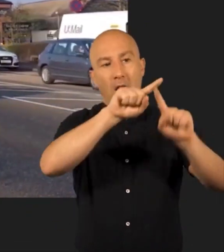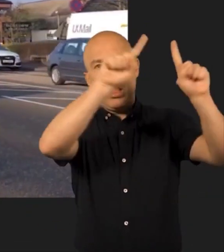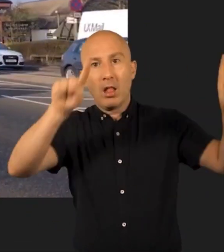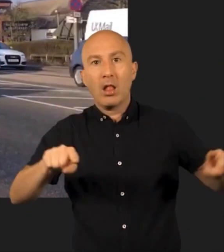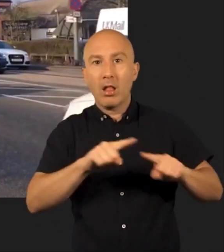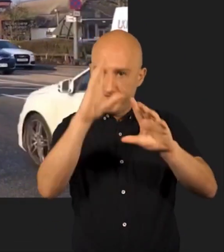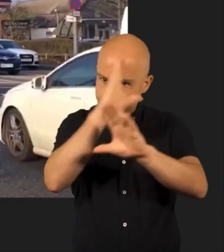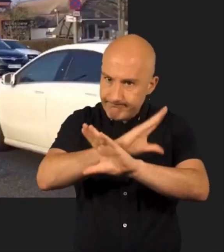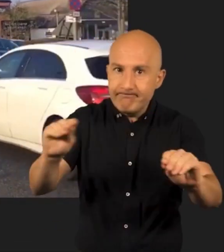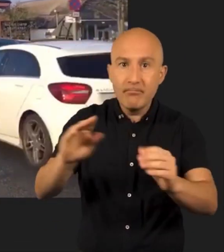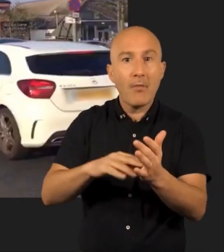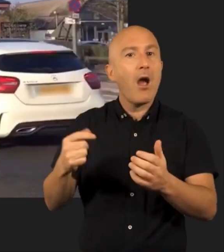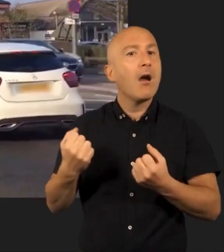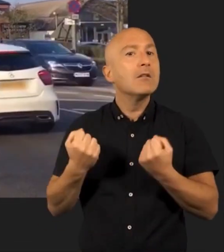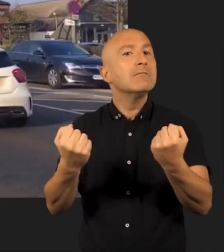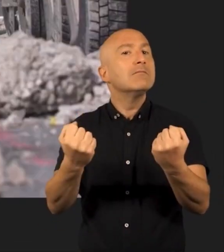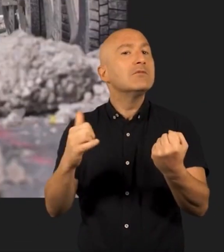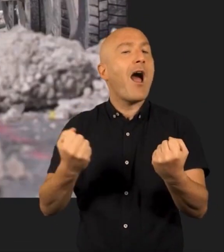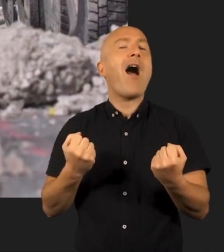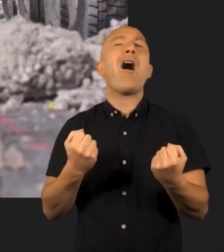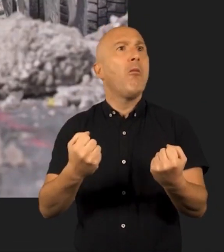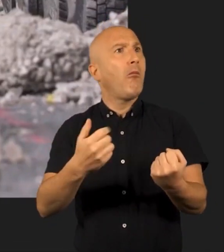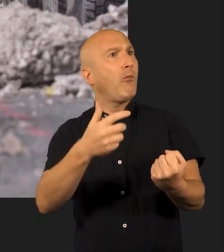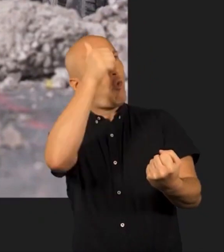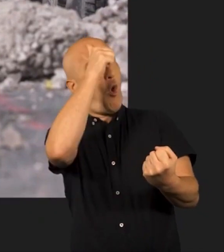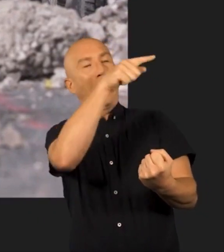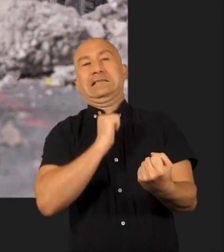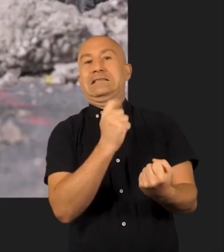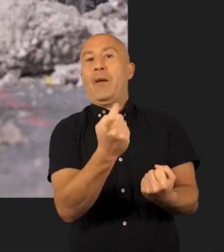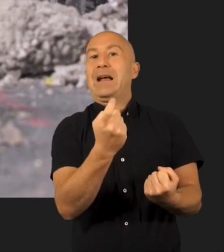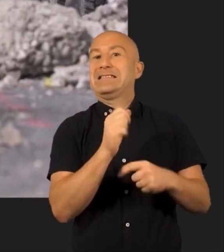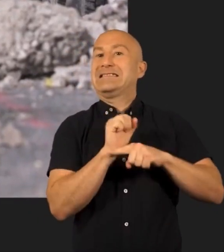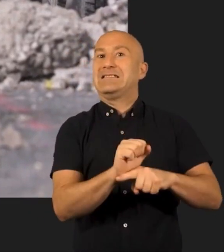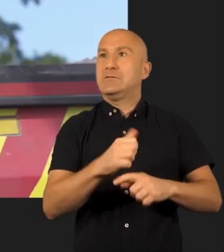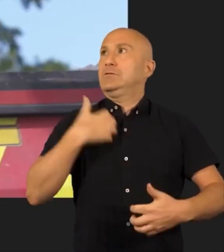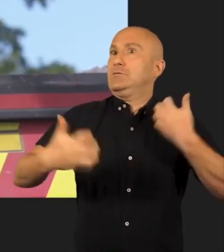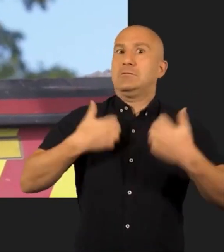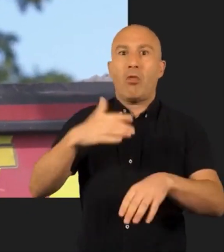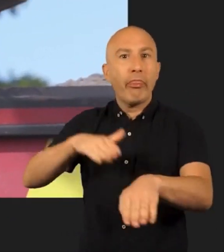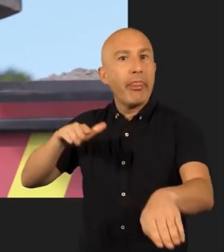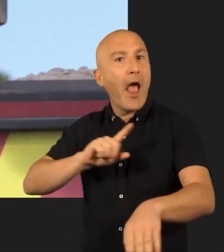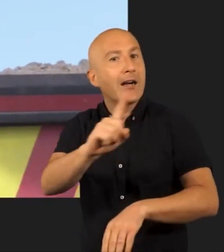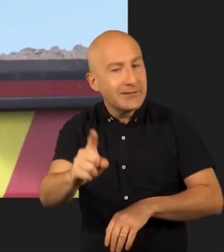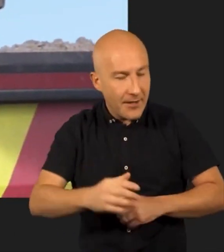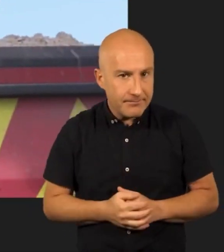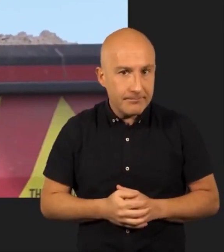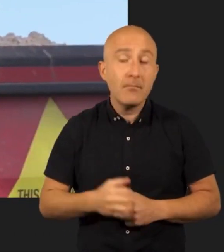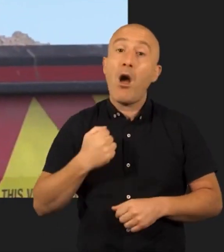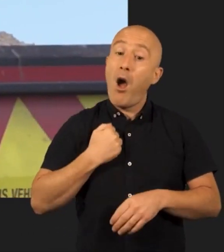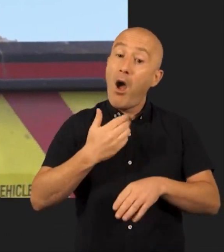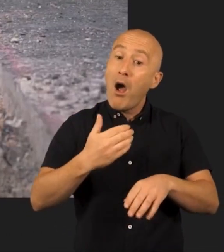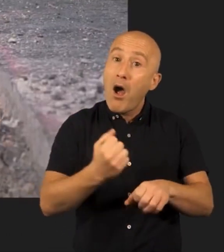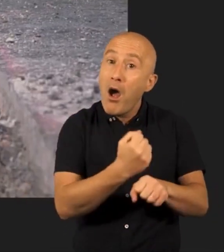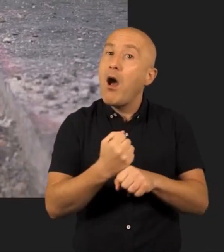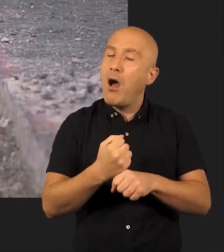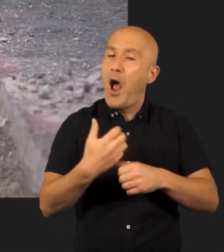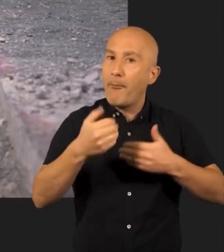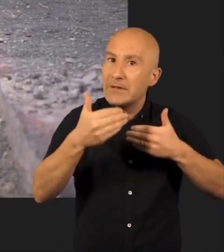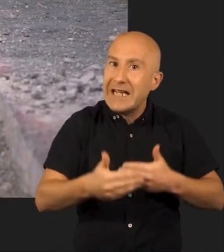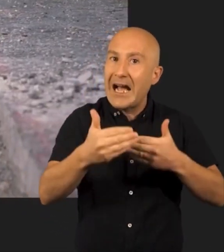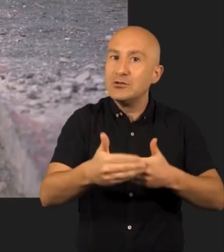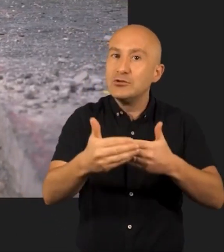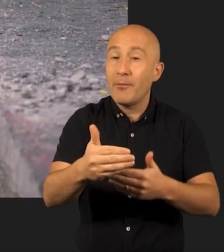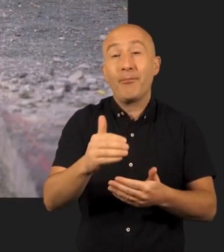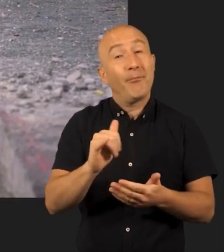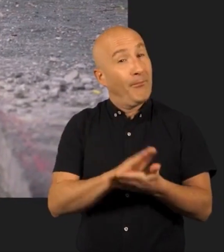install signage that gives as much notice as possible to help avoid frustrating delays for motorists. Our work is often performed